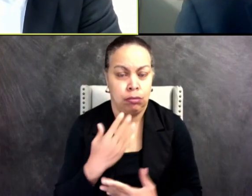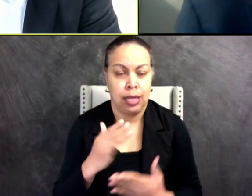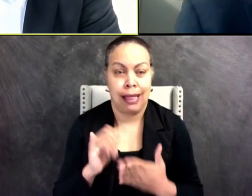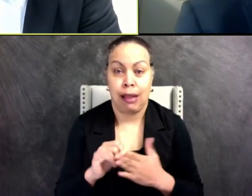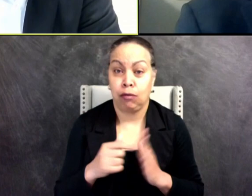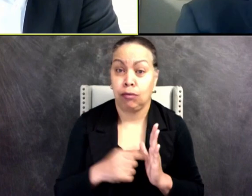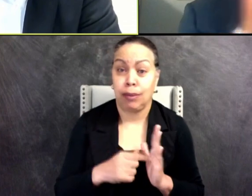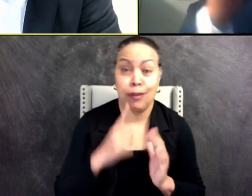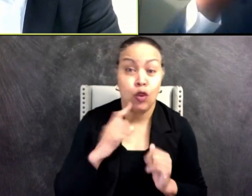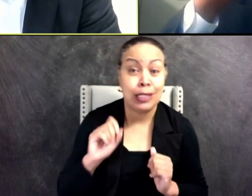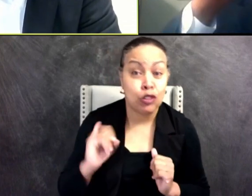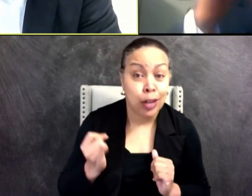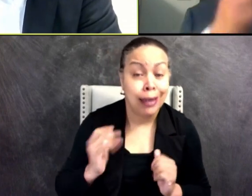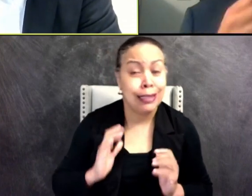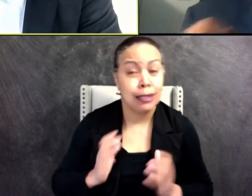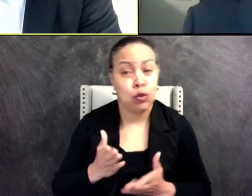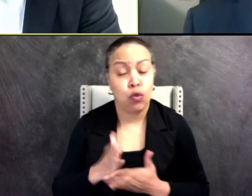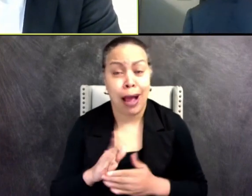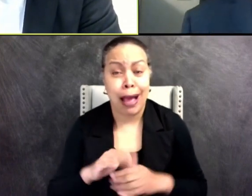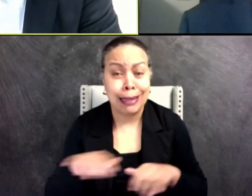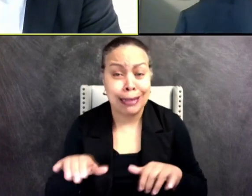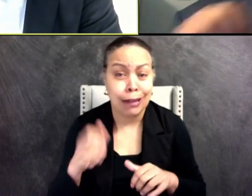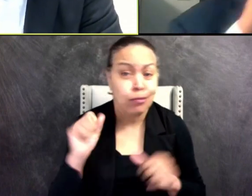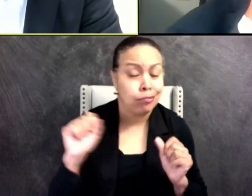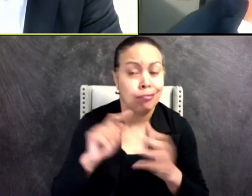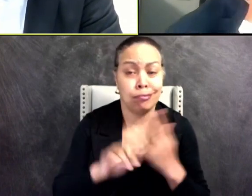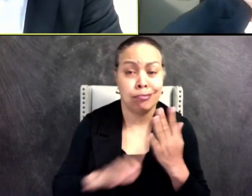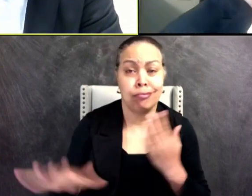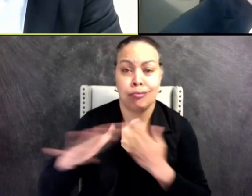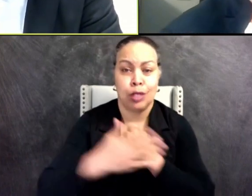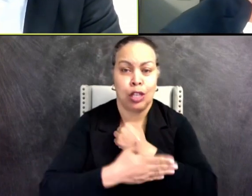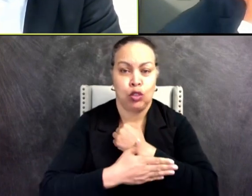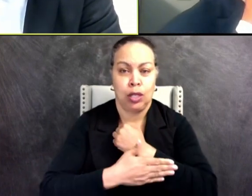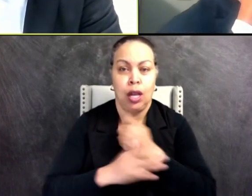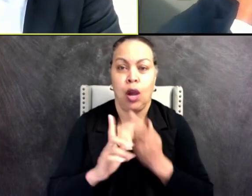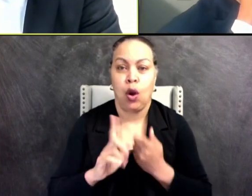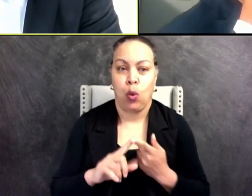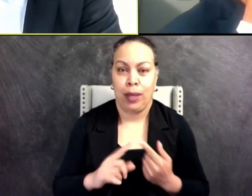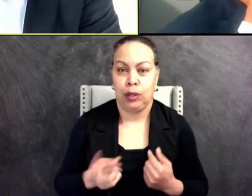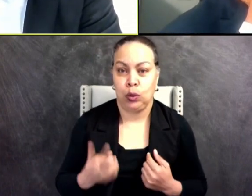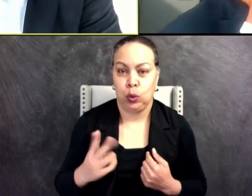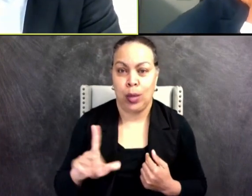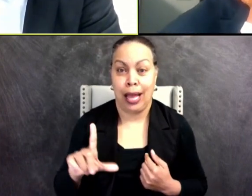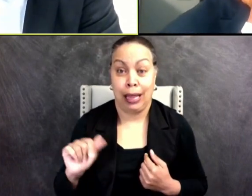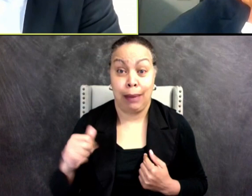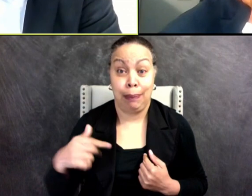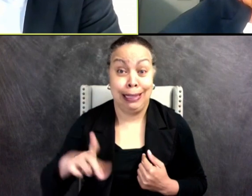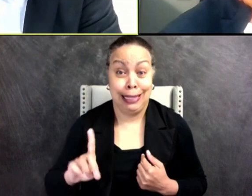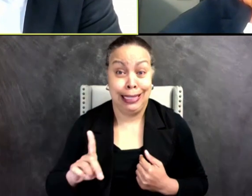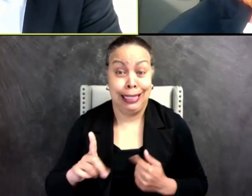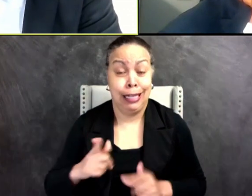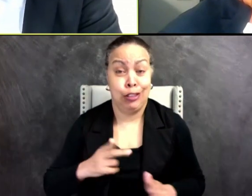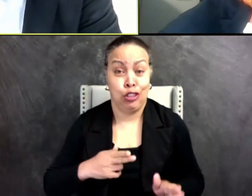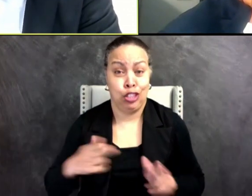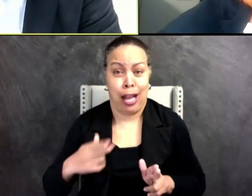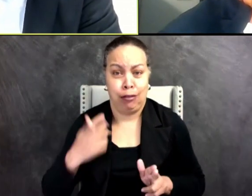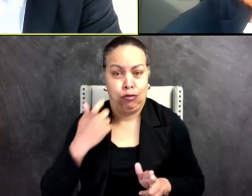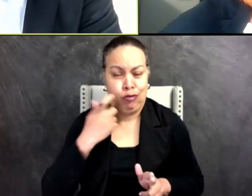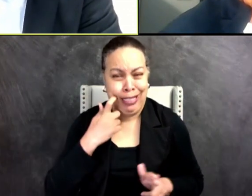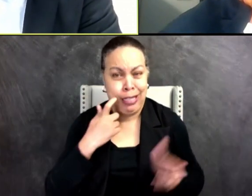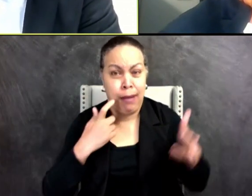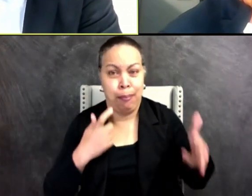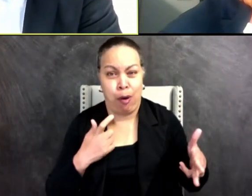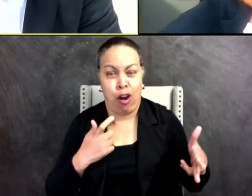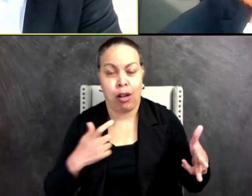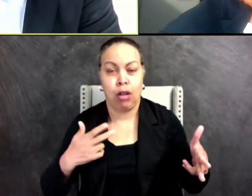justice, civil rights activists across the country, that when those two Los Angeles police officers were shot recently in their car, we